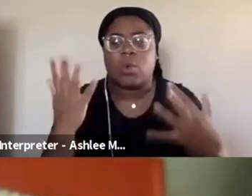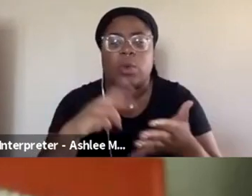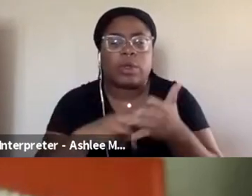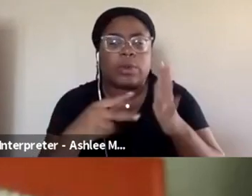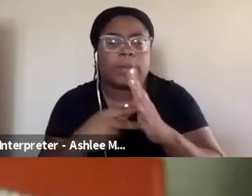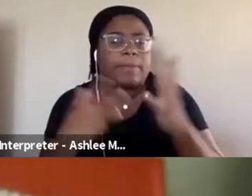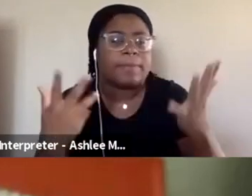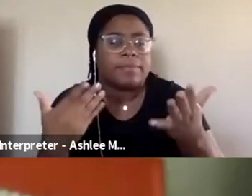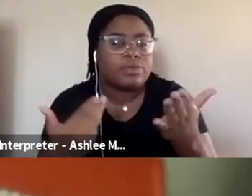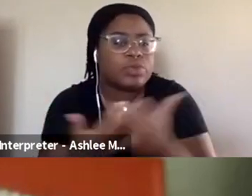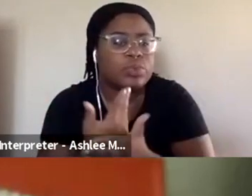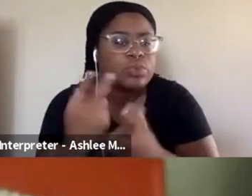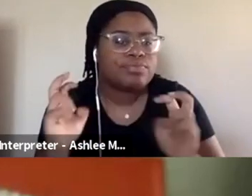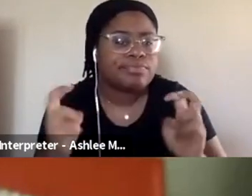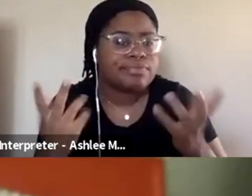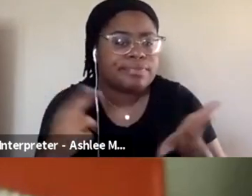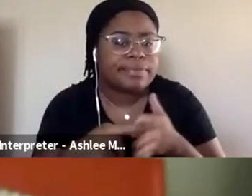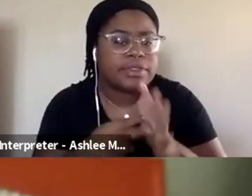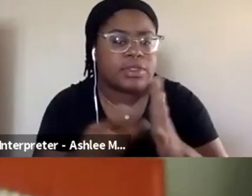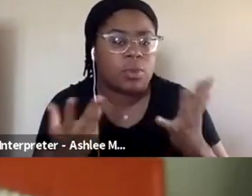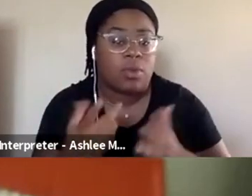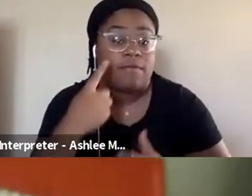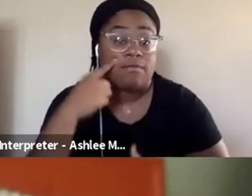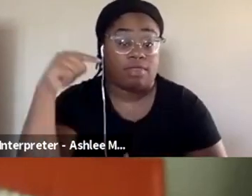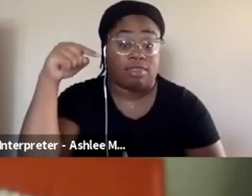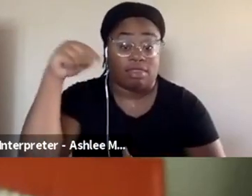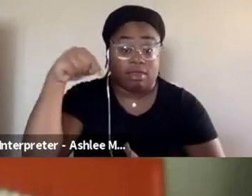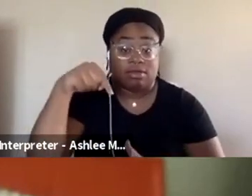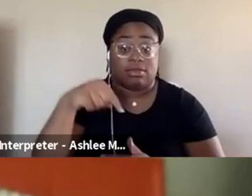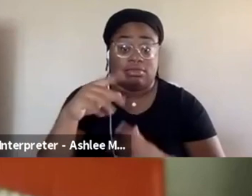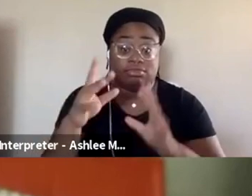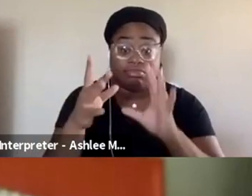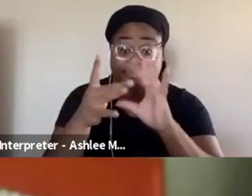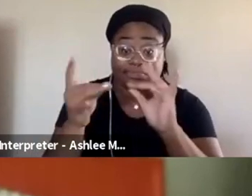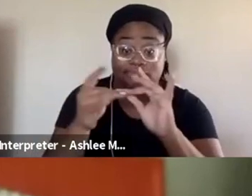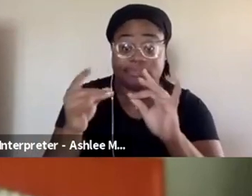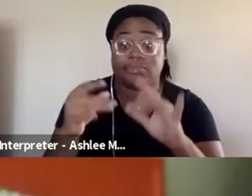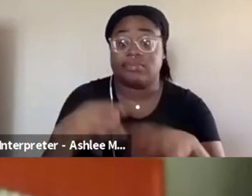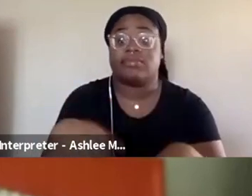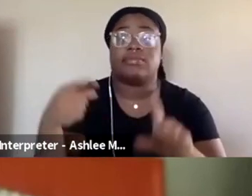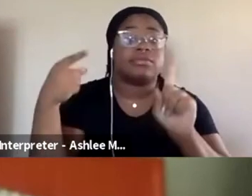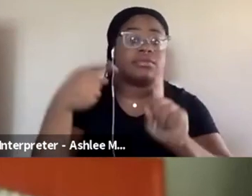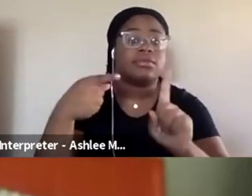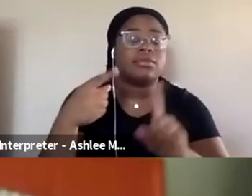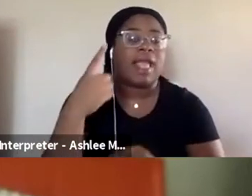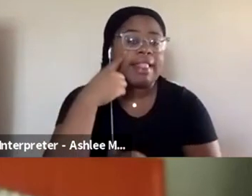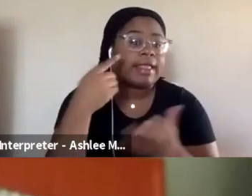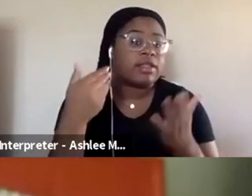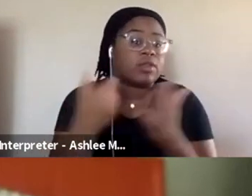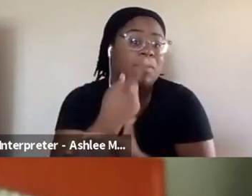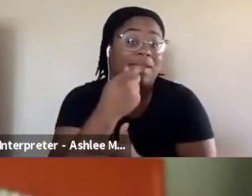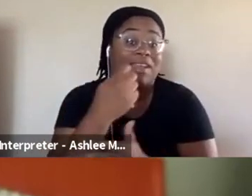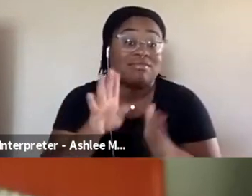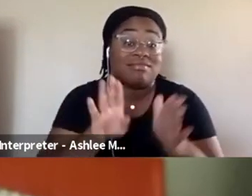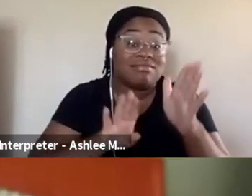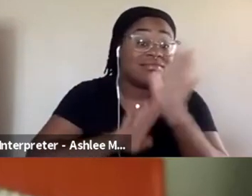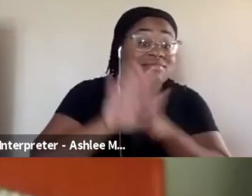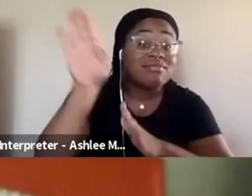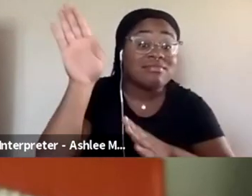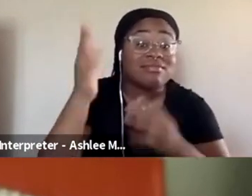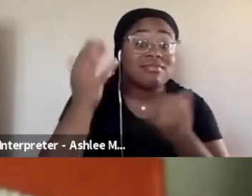new. Right. Right. But for the context of this conversation, I'm, I am going to think of it as new, especially as it's been skyrocketing lately.